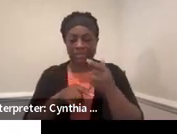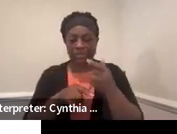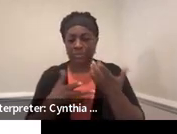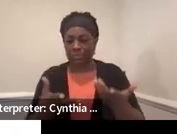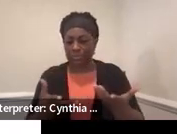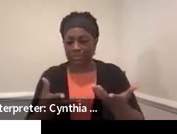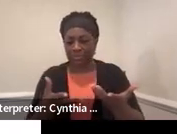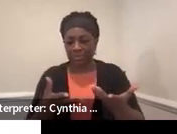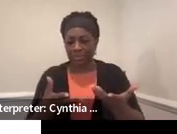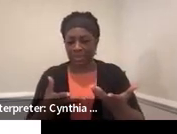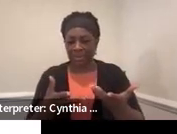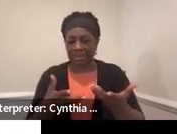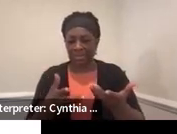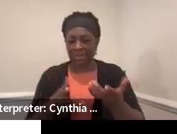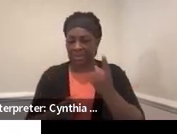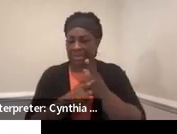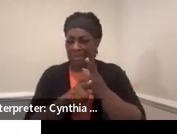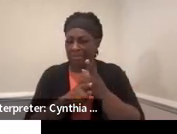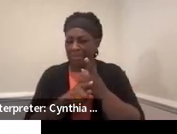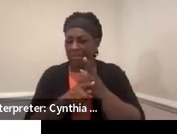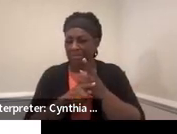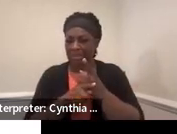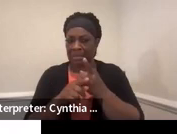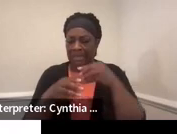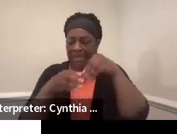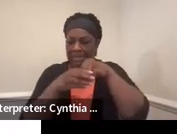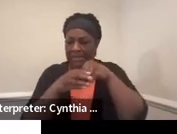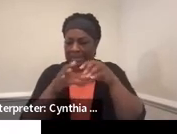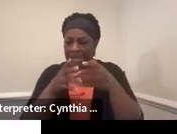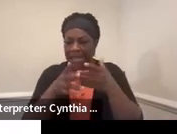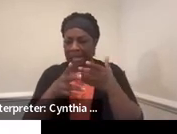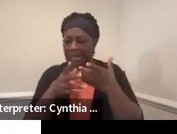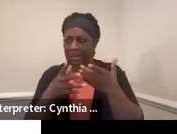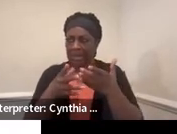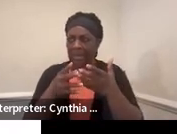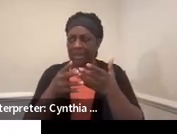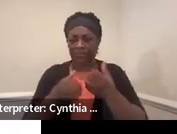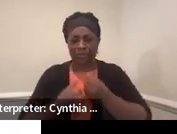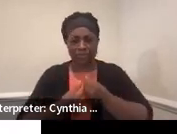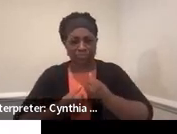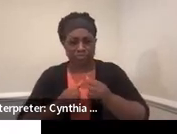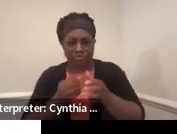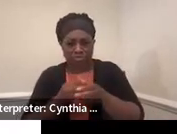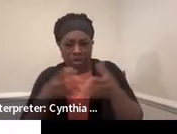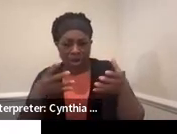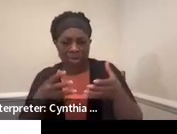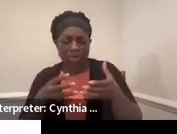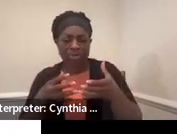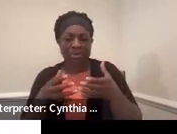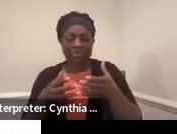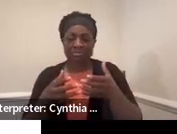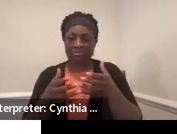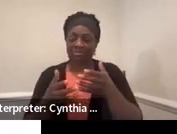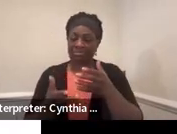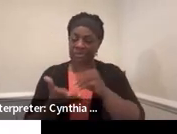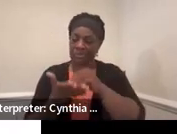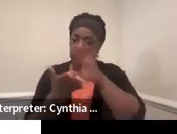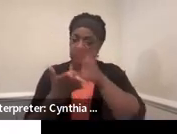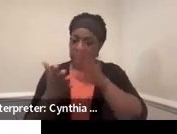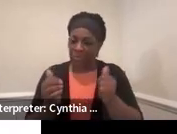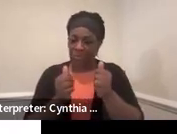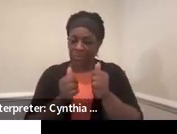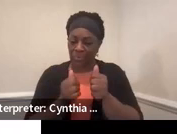this bubble, right, where everybody is supporting the kid, but the kid, our scholar, right, with their